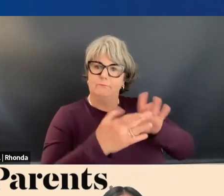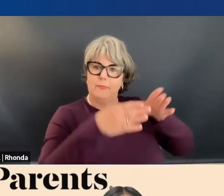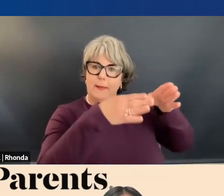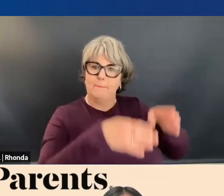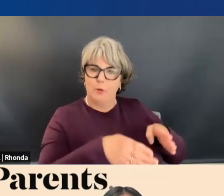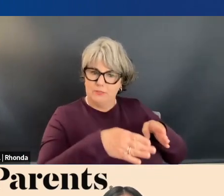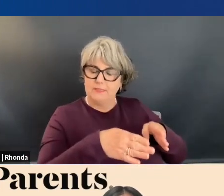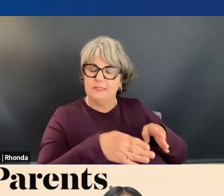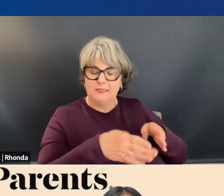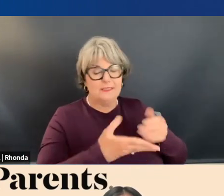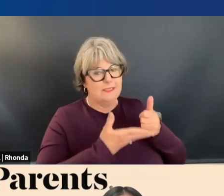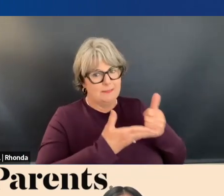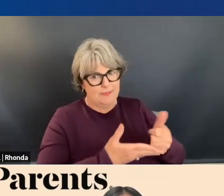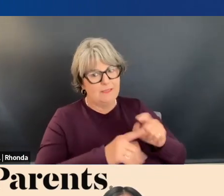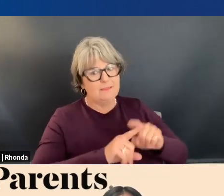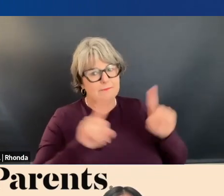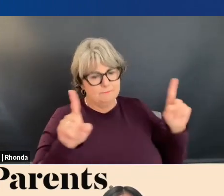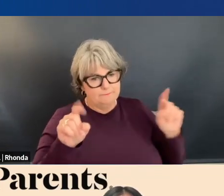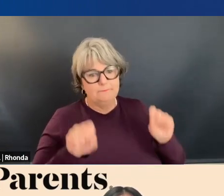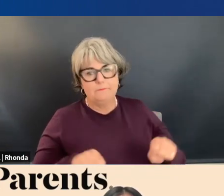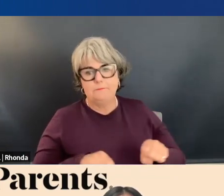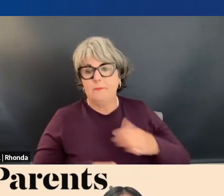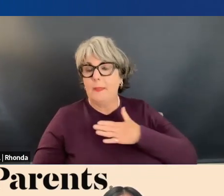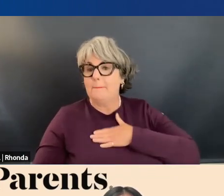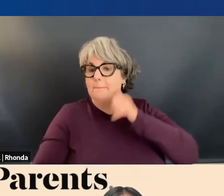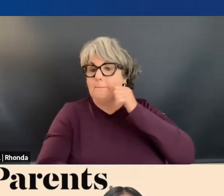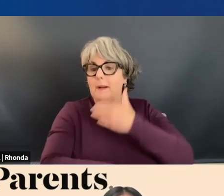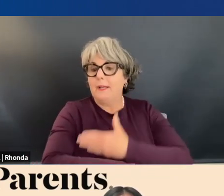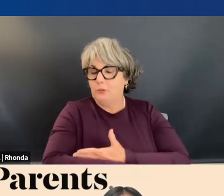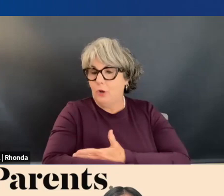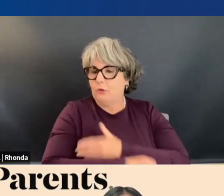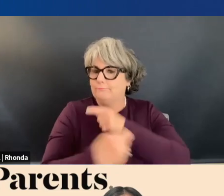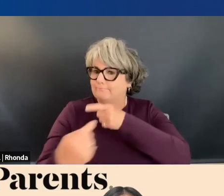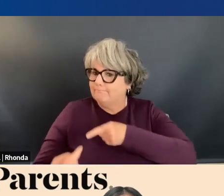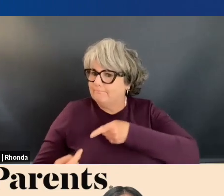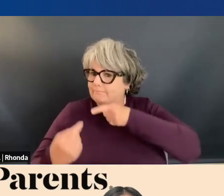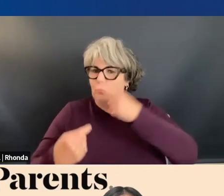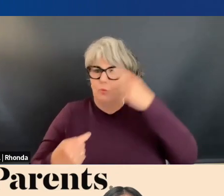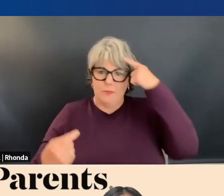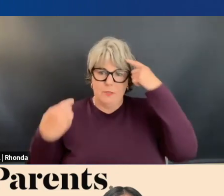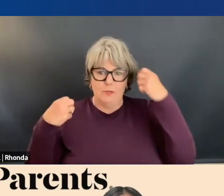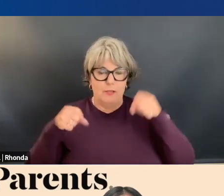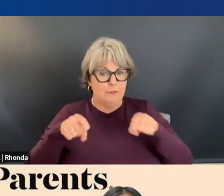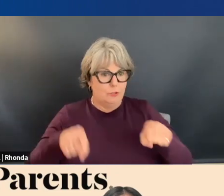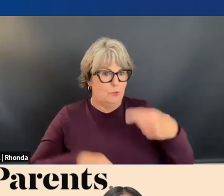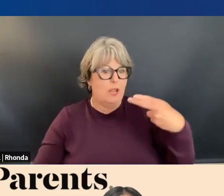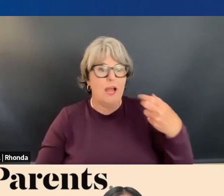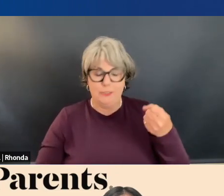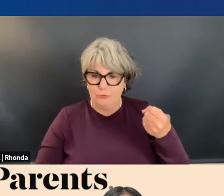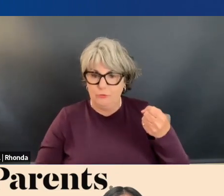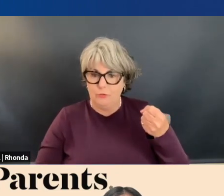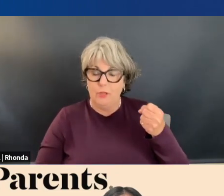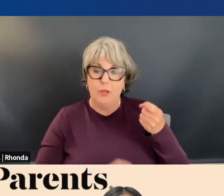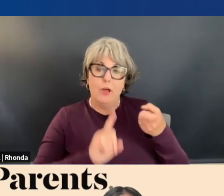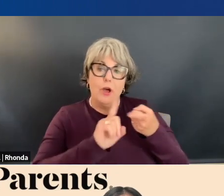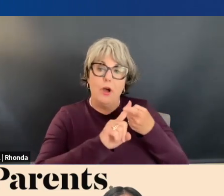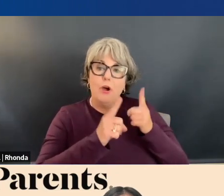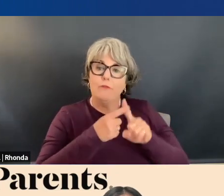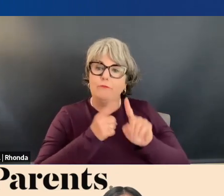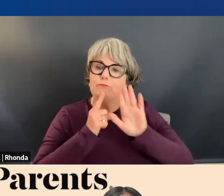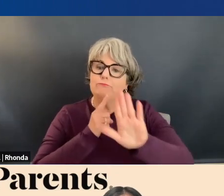make all the difference in the world. My own daughter really struggled with mental health in high school, and her friends